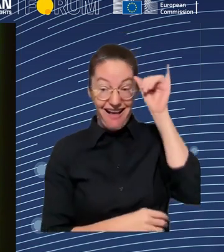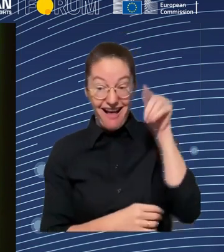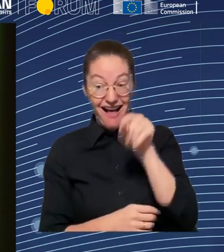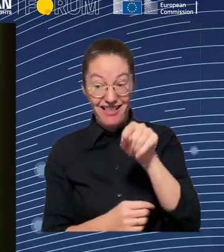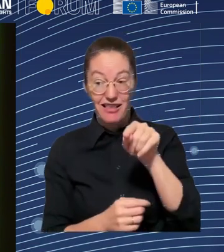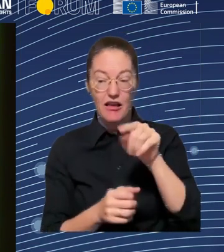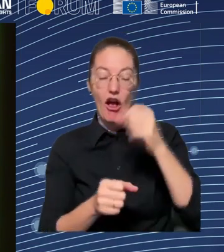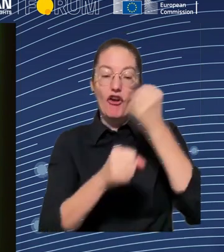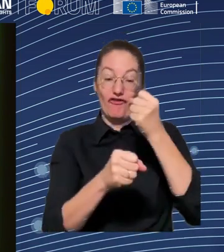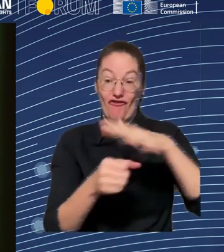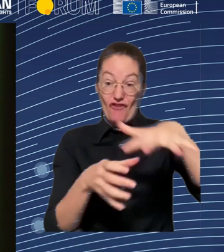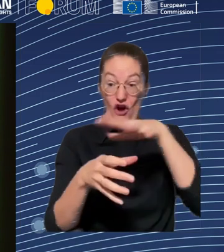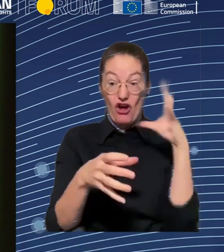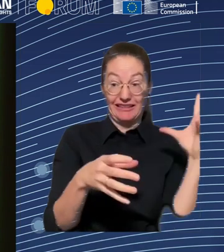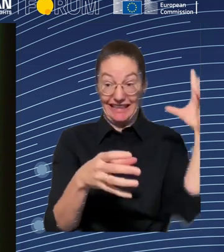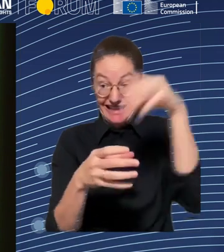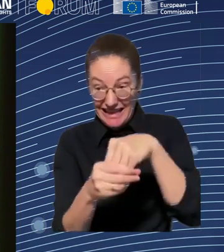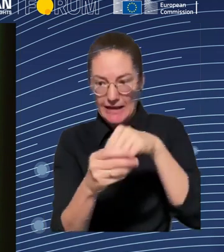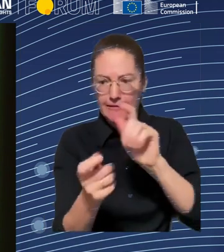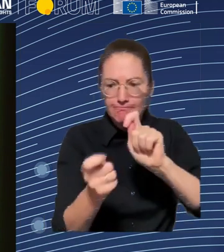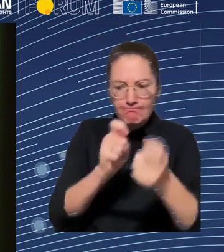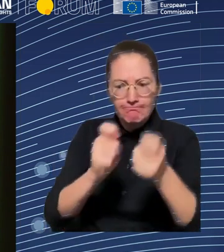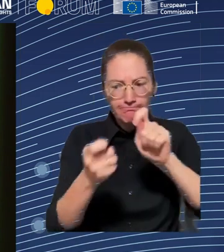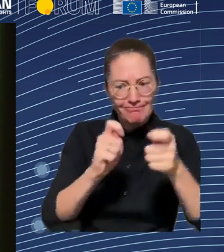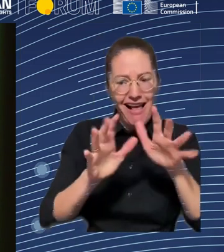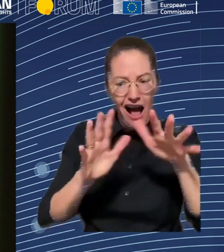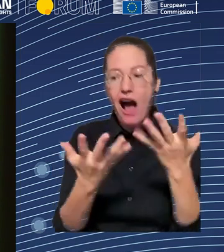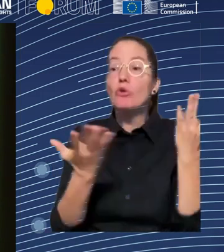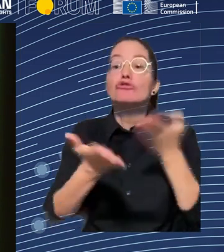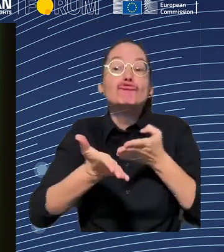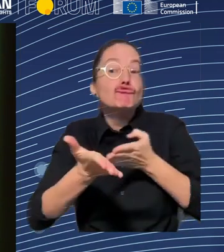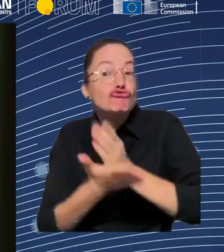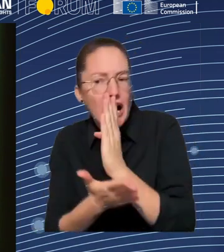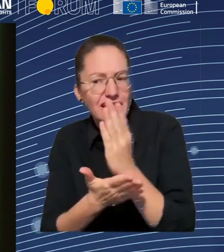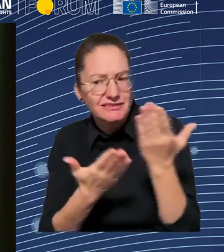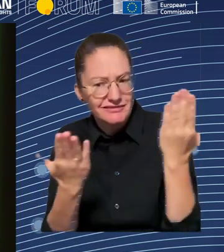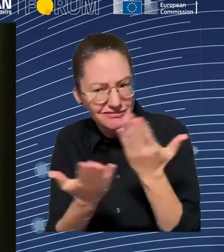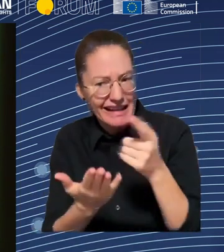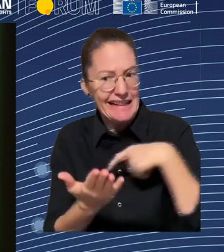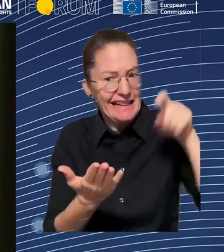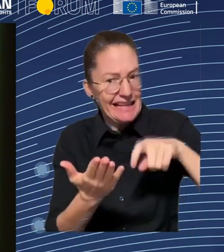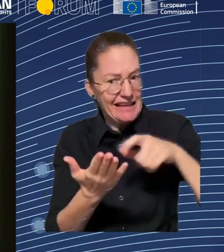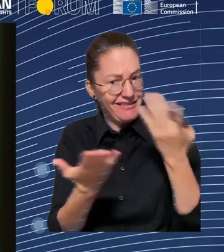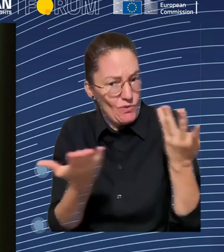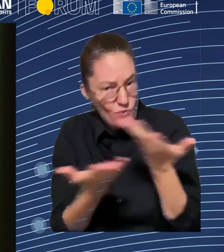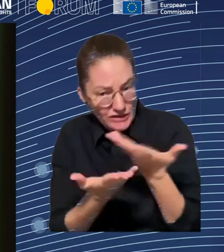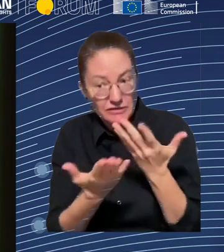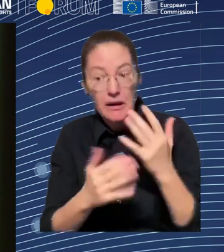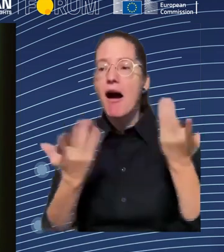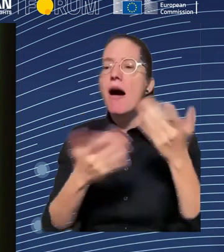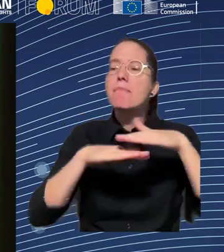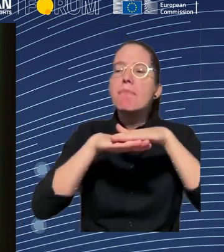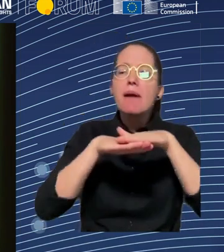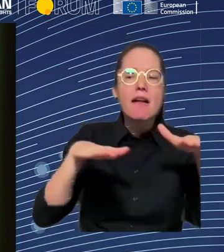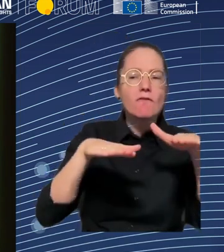as it means also where workers can really limit the use, and employers have to engage in negotiations with us. And I think that is an important step